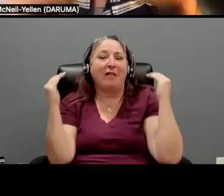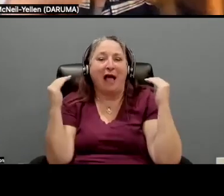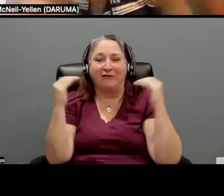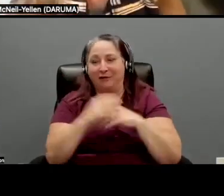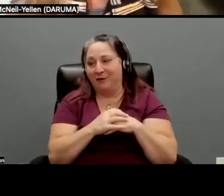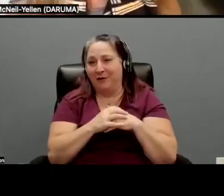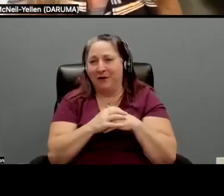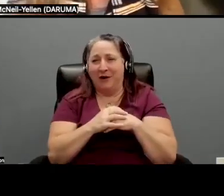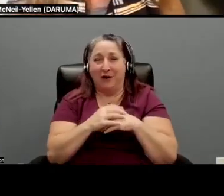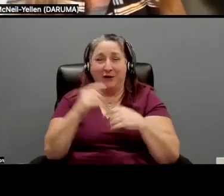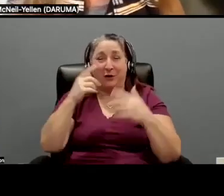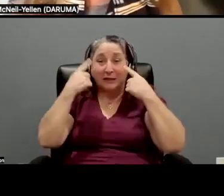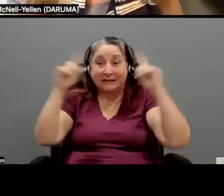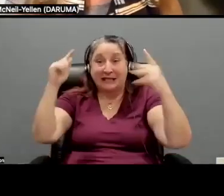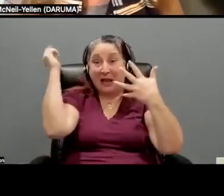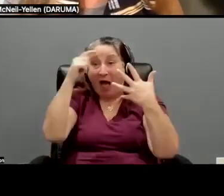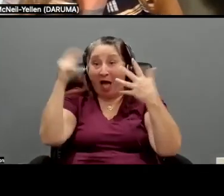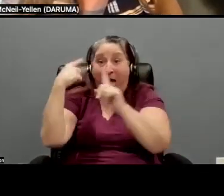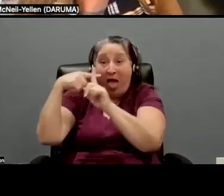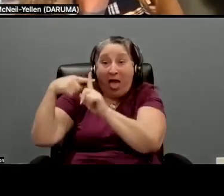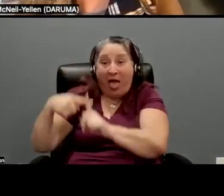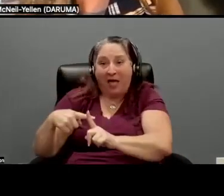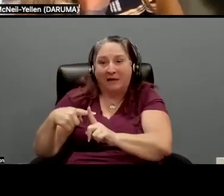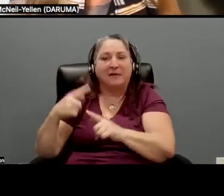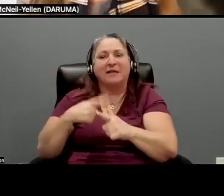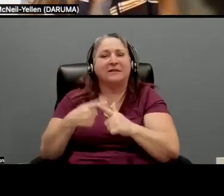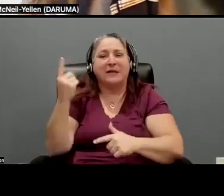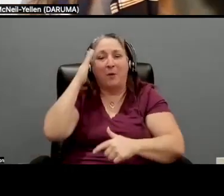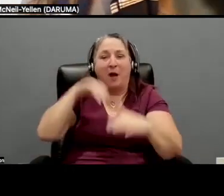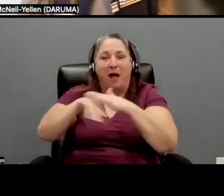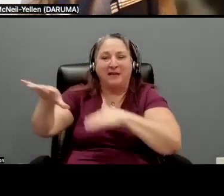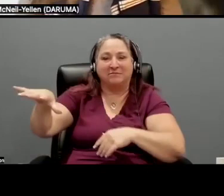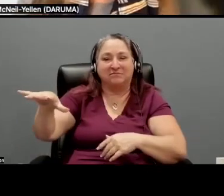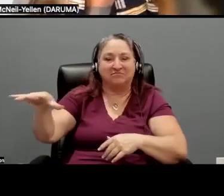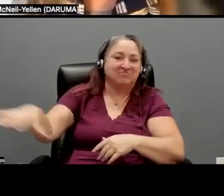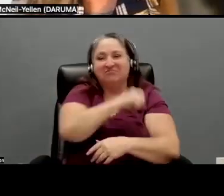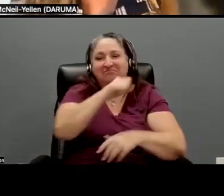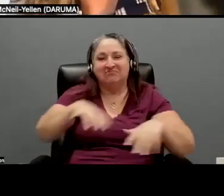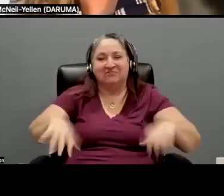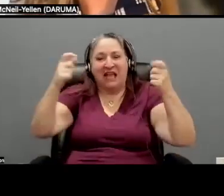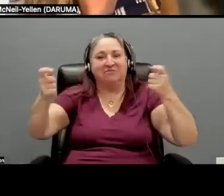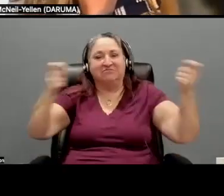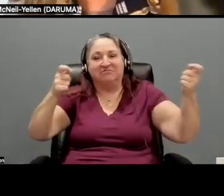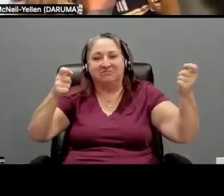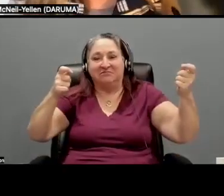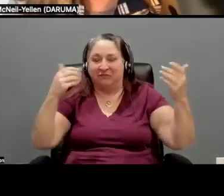you get all of these accomplishments that somebody is going to come in and take the wheel and drive the bus for you. And that's